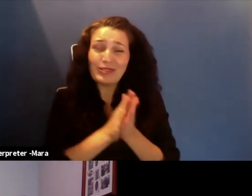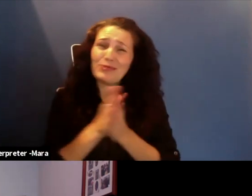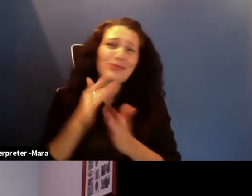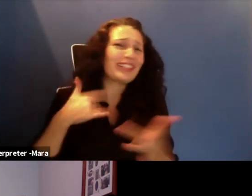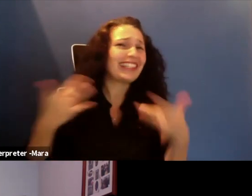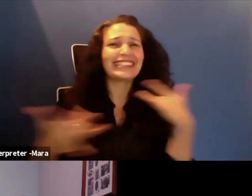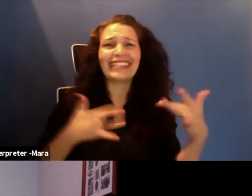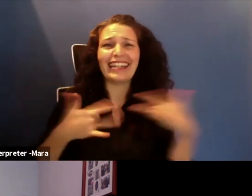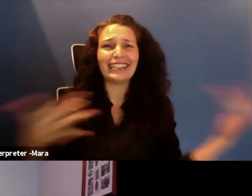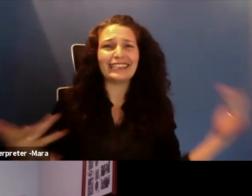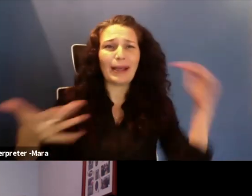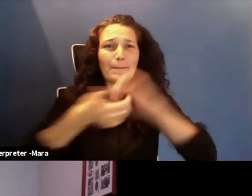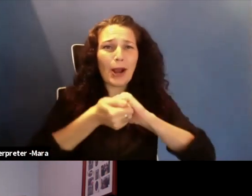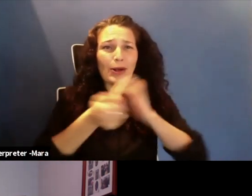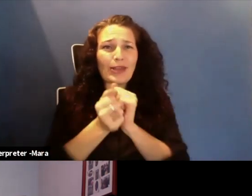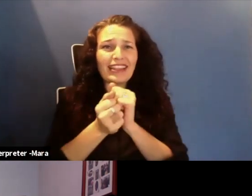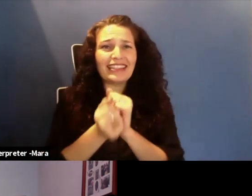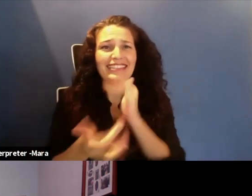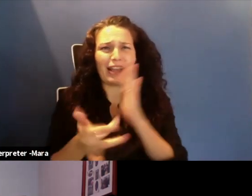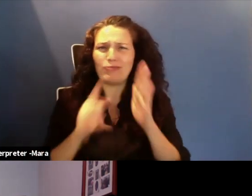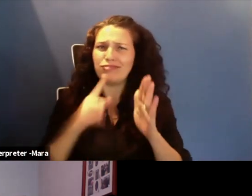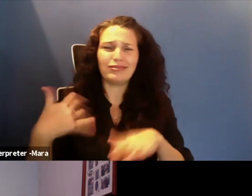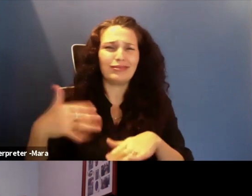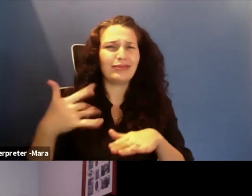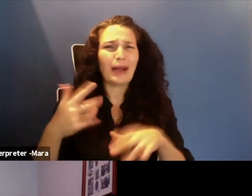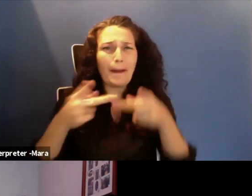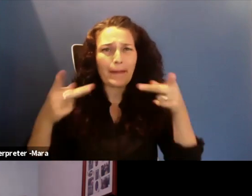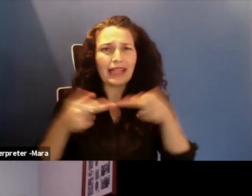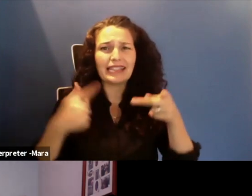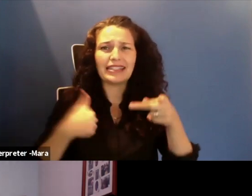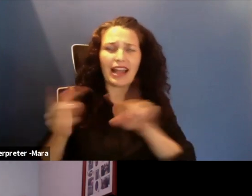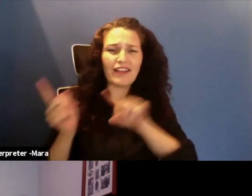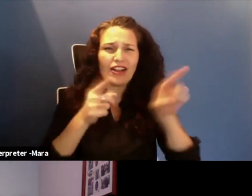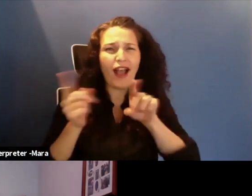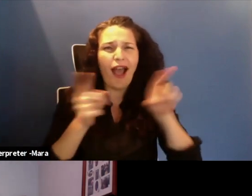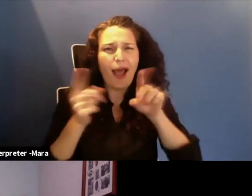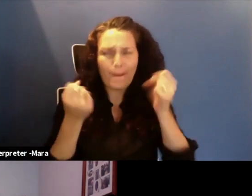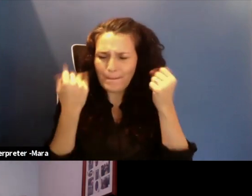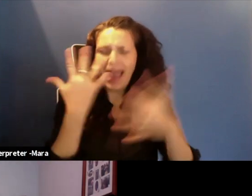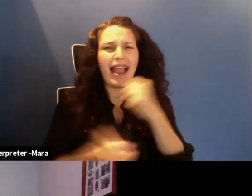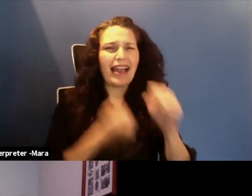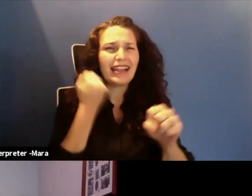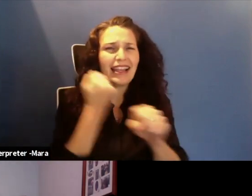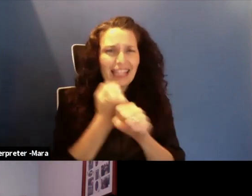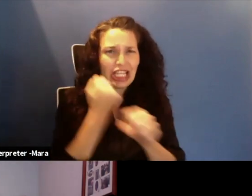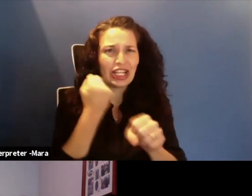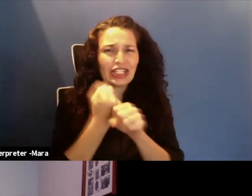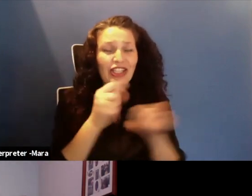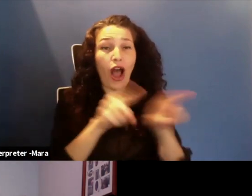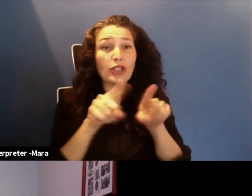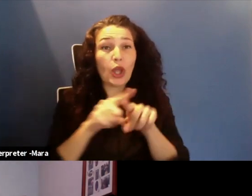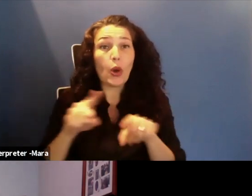partner with the Tech, a place that I have spent many, many years visiting. And also, if then, which is a